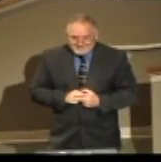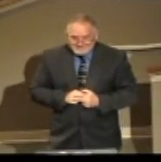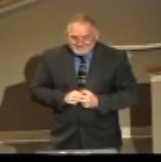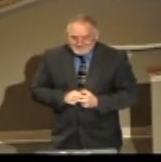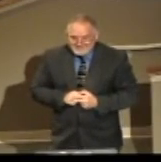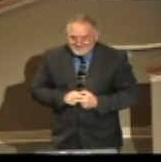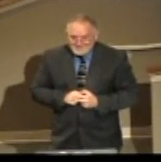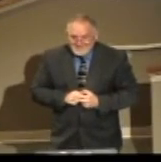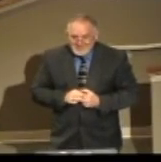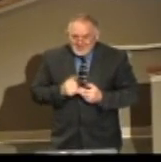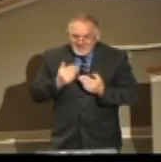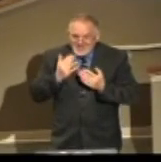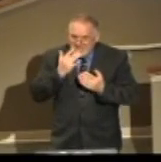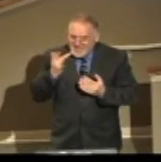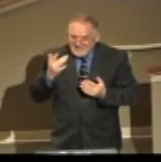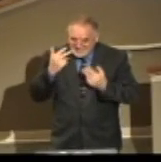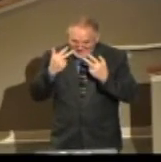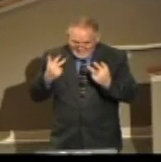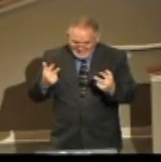Oh, taste and see